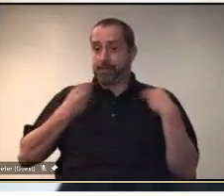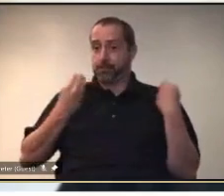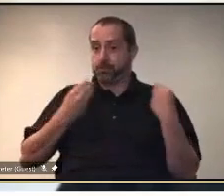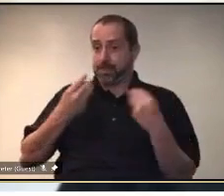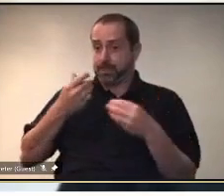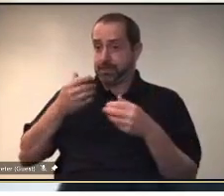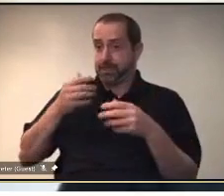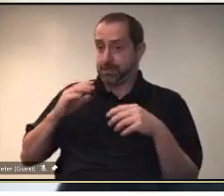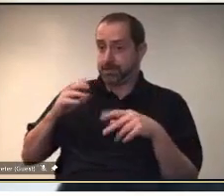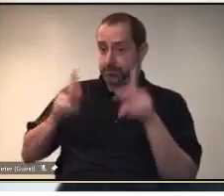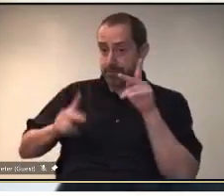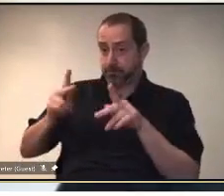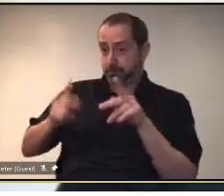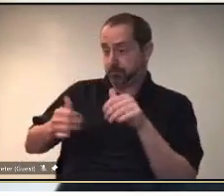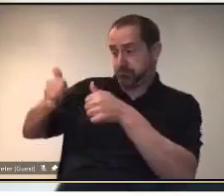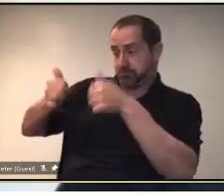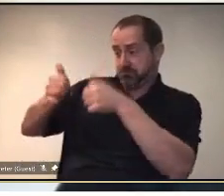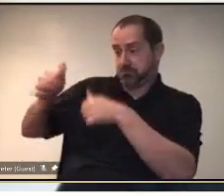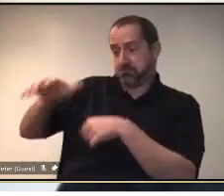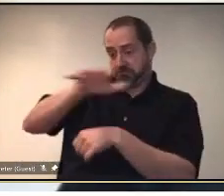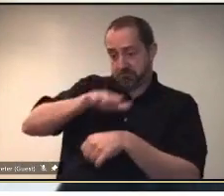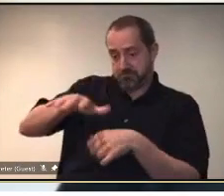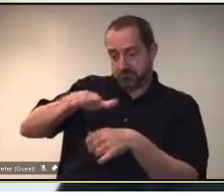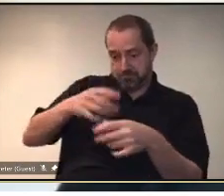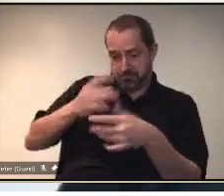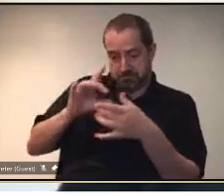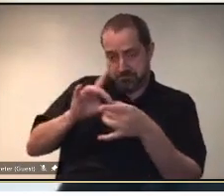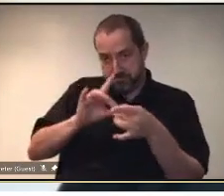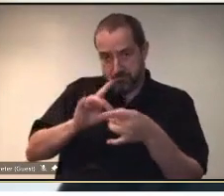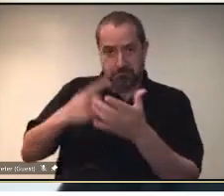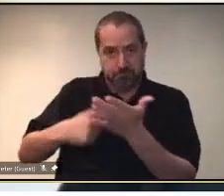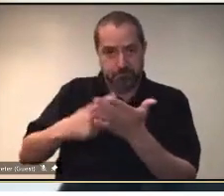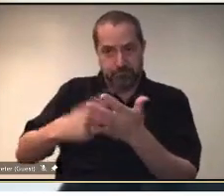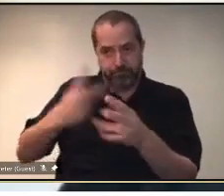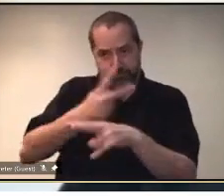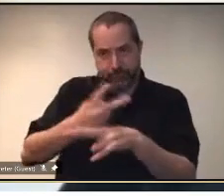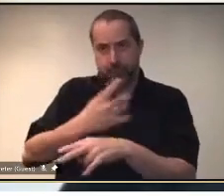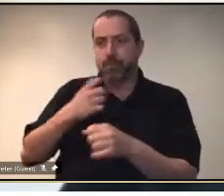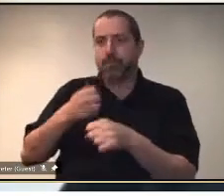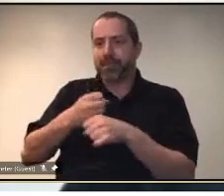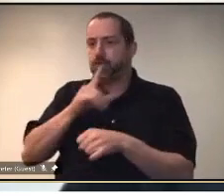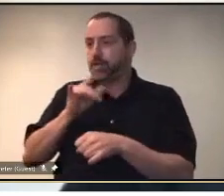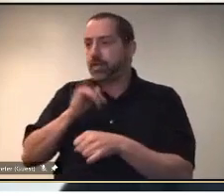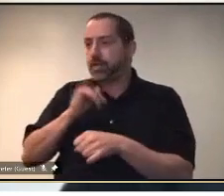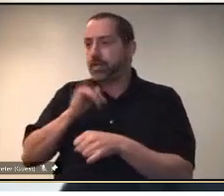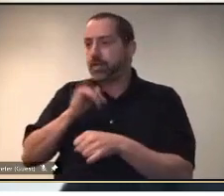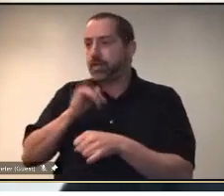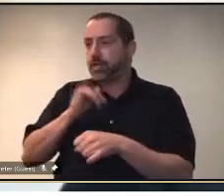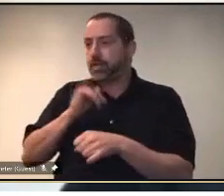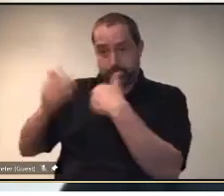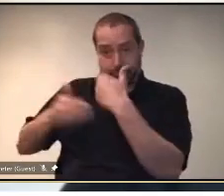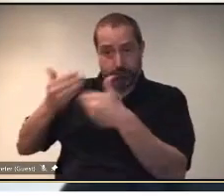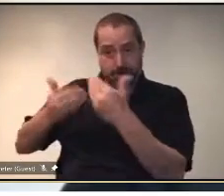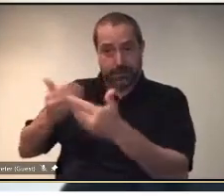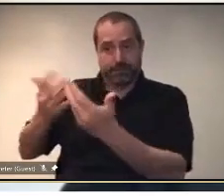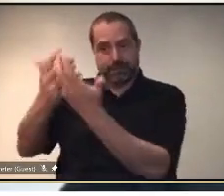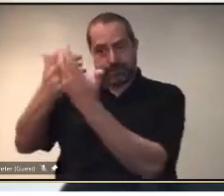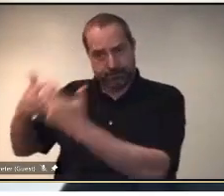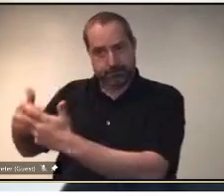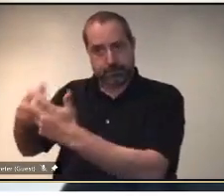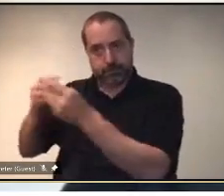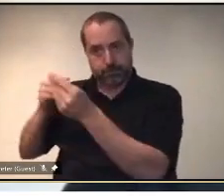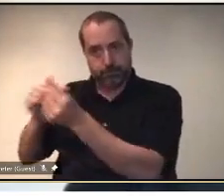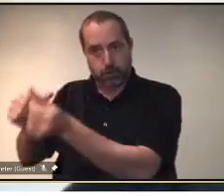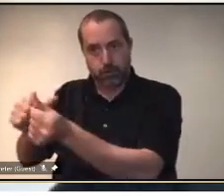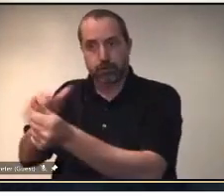that end-to-end process is as smooth as possible so we can reduce any future critical incident reports. I don't know, is there anything that Scott you